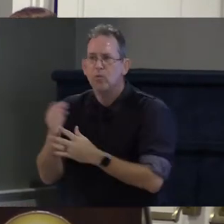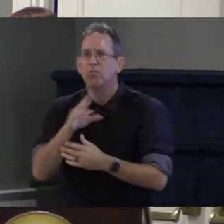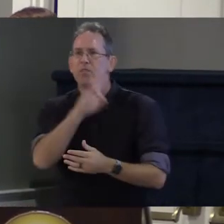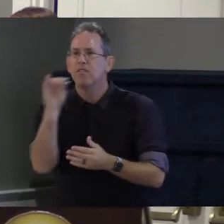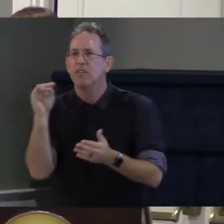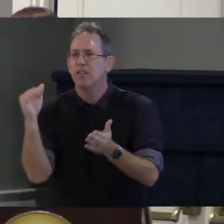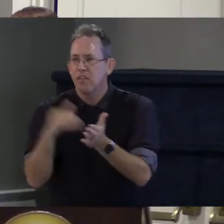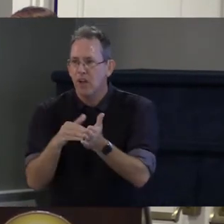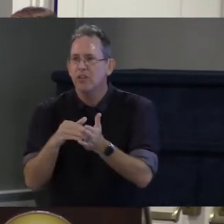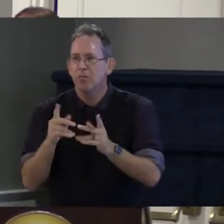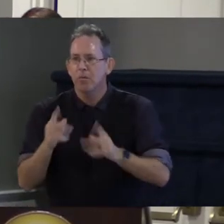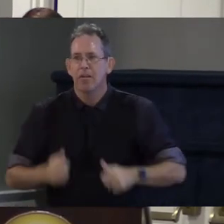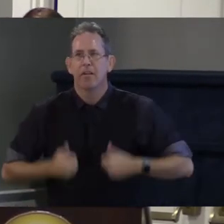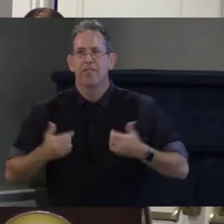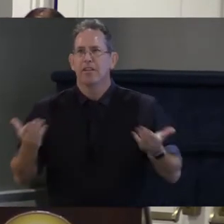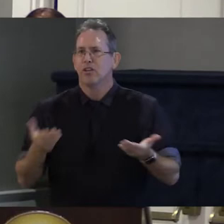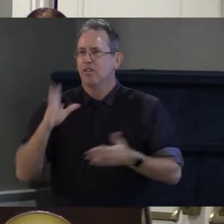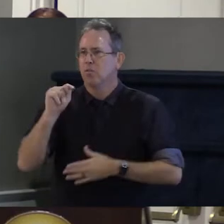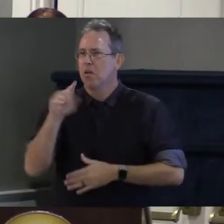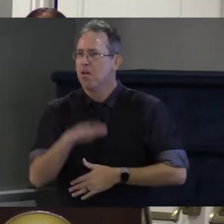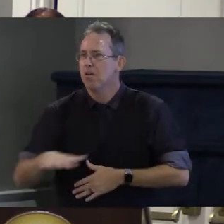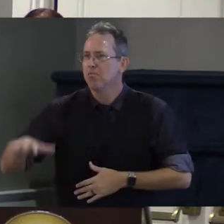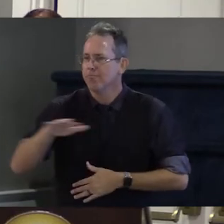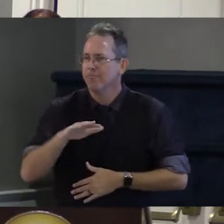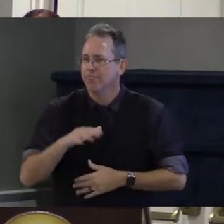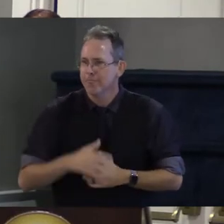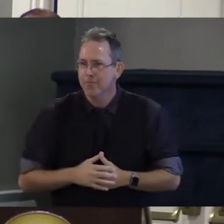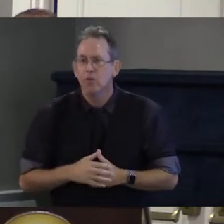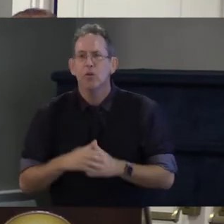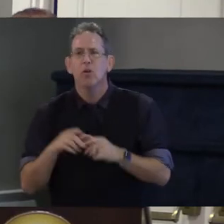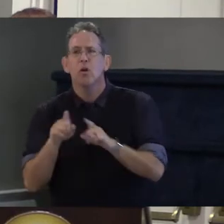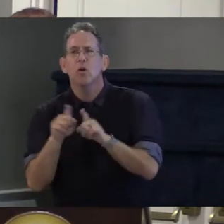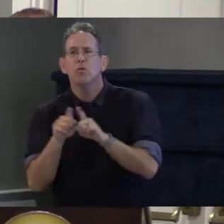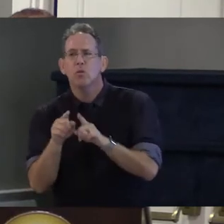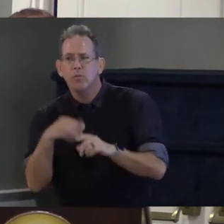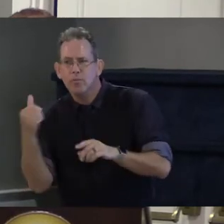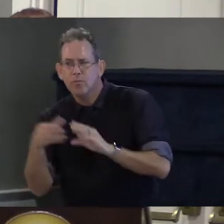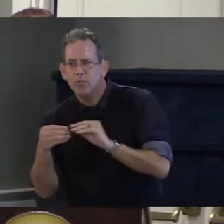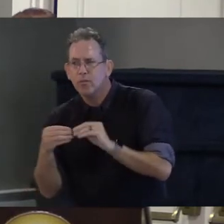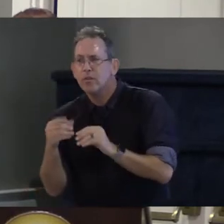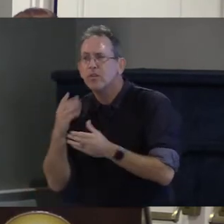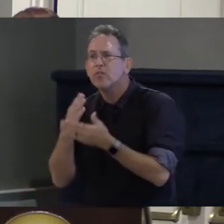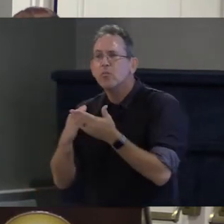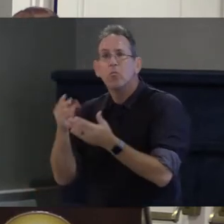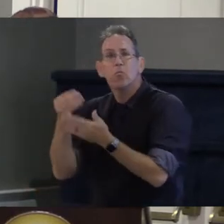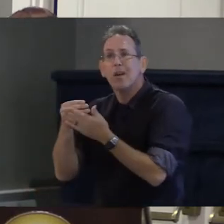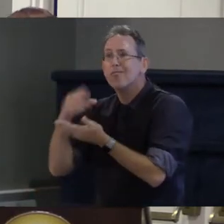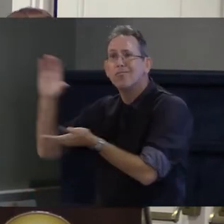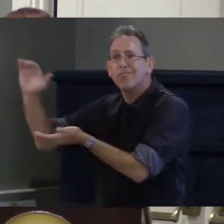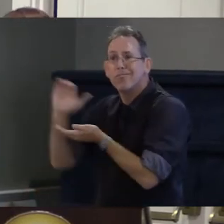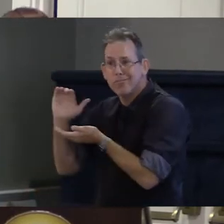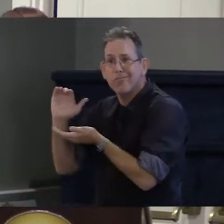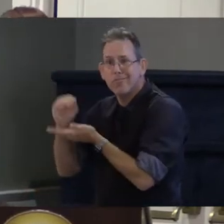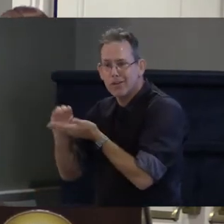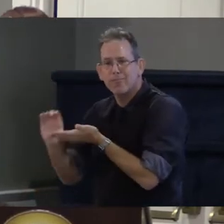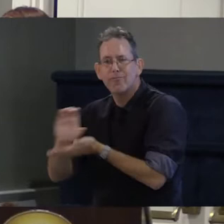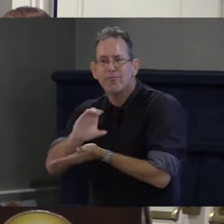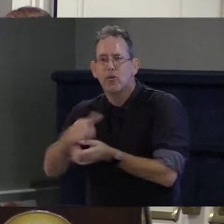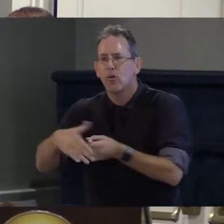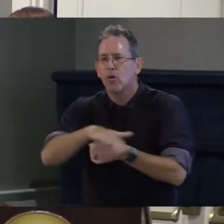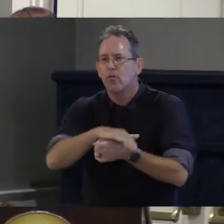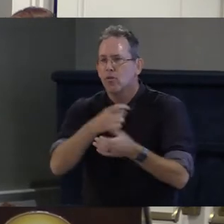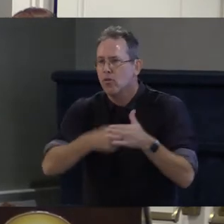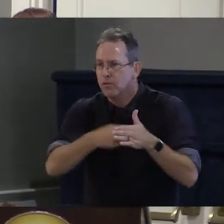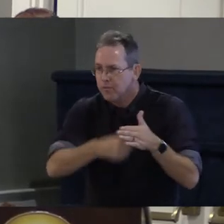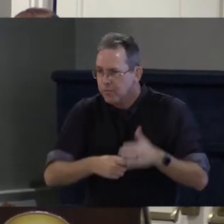we also have been able to use some monies to focus on underserved